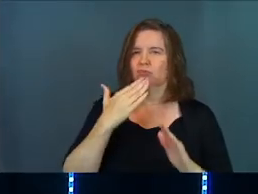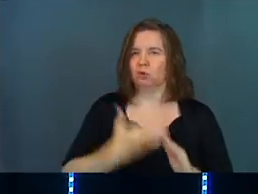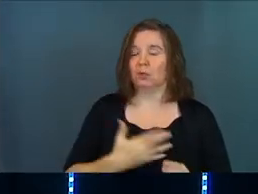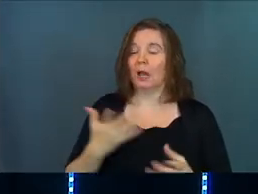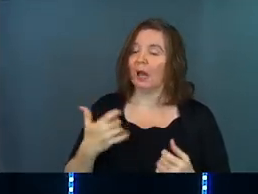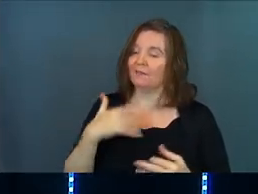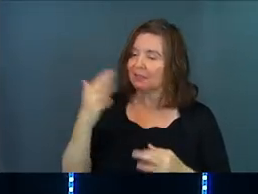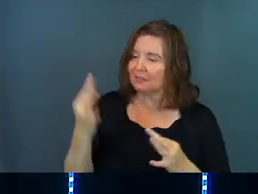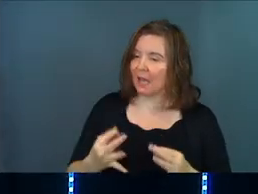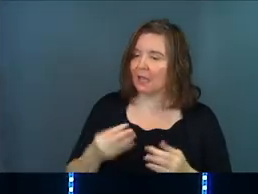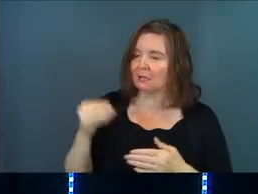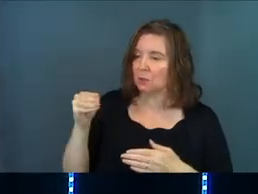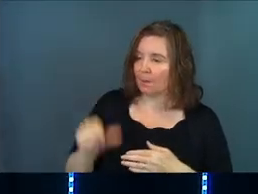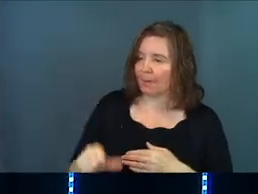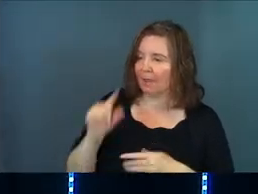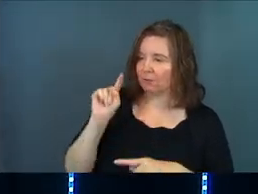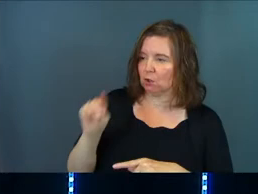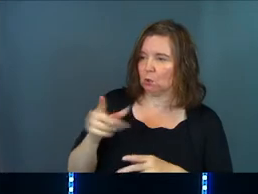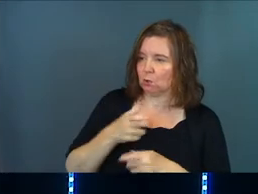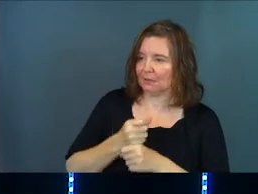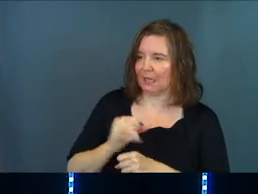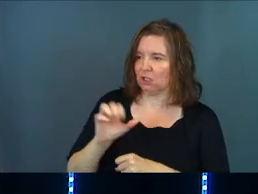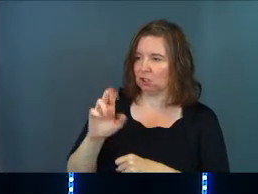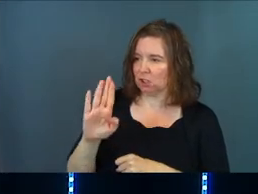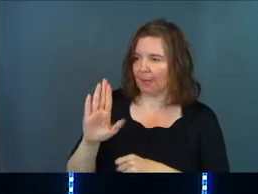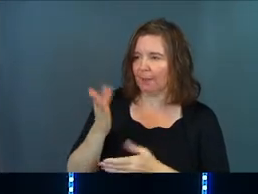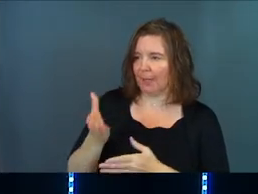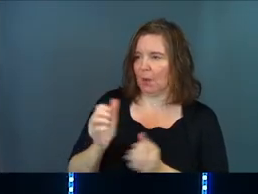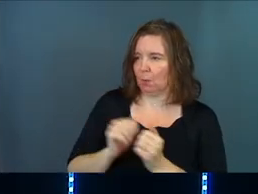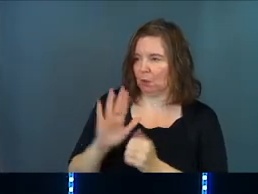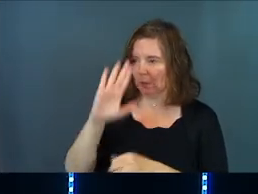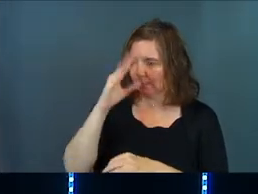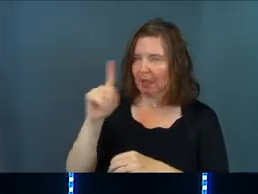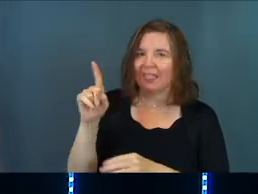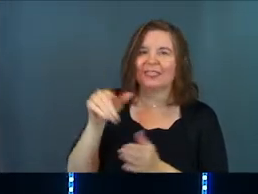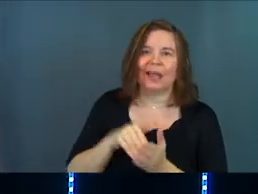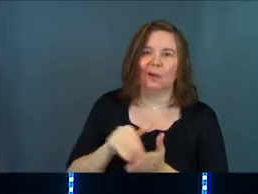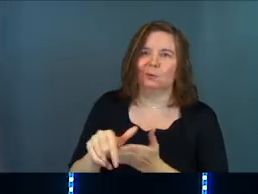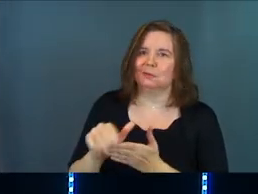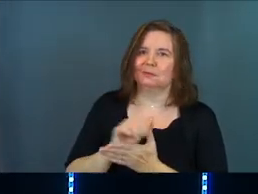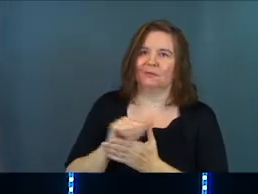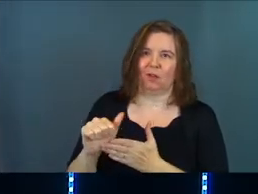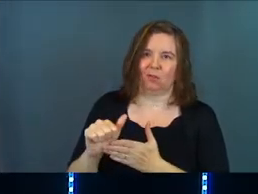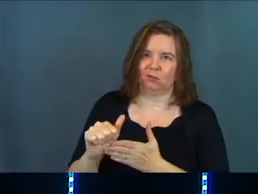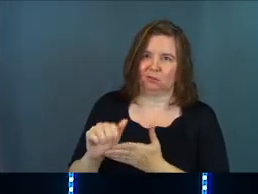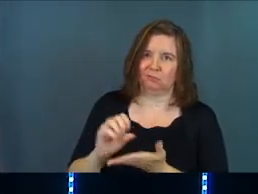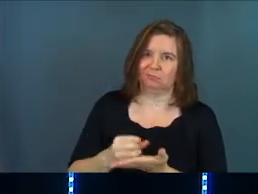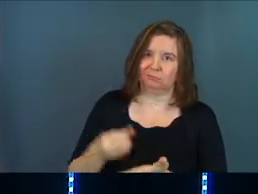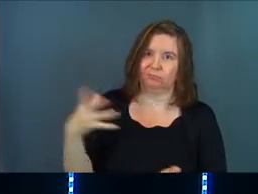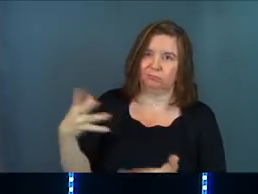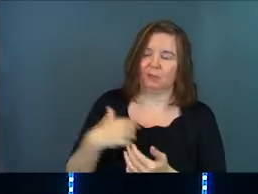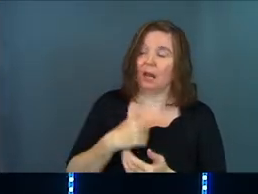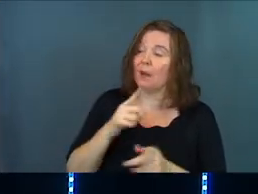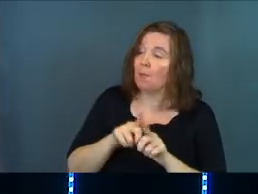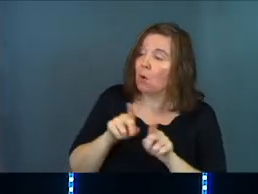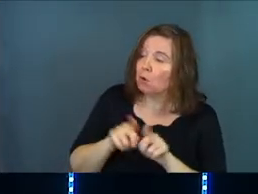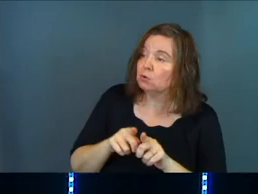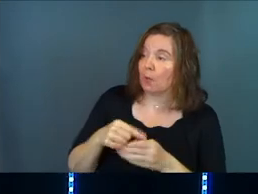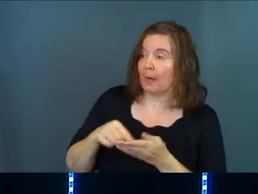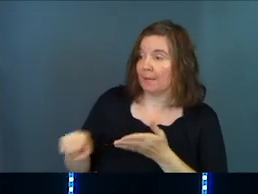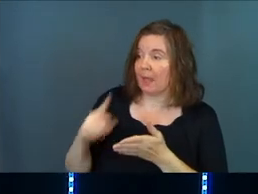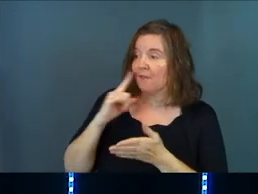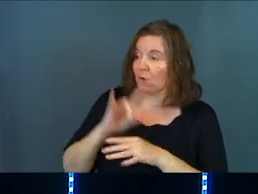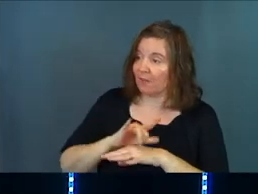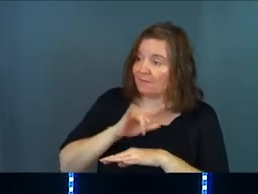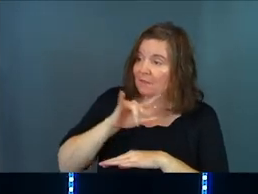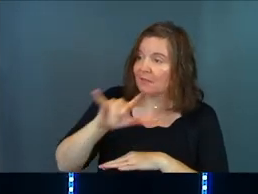He said, I've decided to pay the way for you to take Jacob there. Thousands of dollars. And he said, and I'm also going to pay